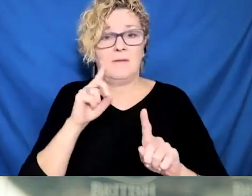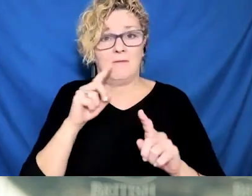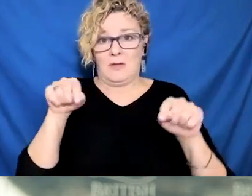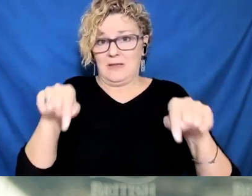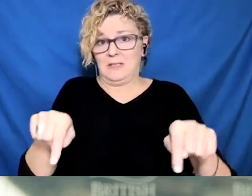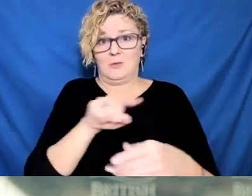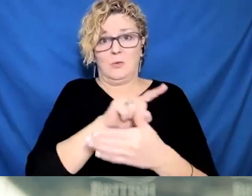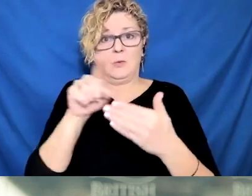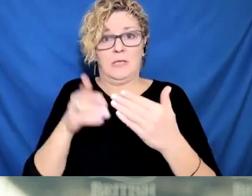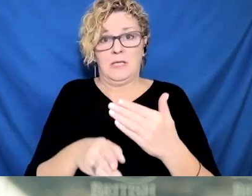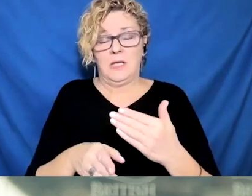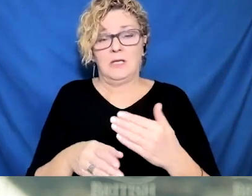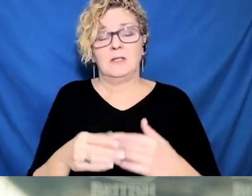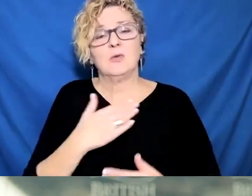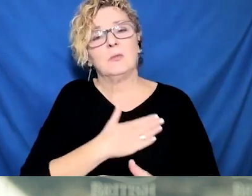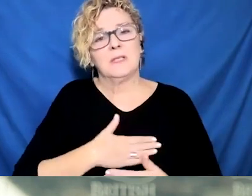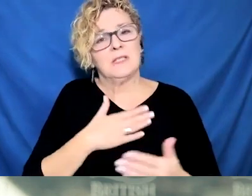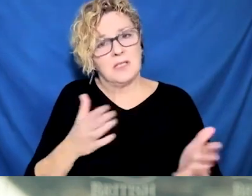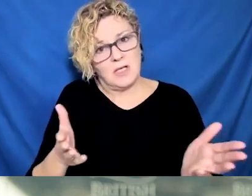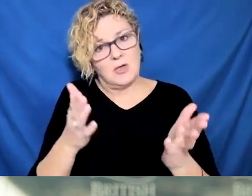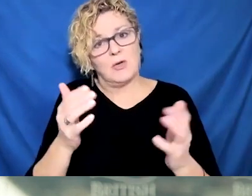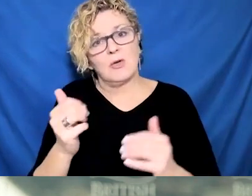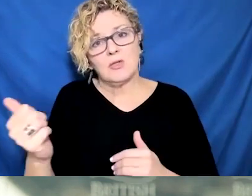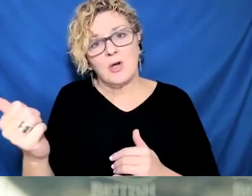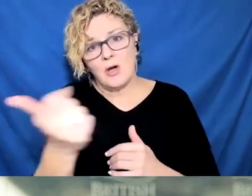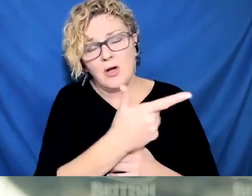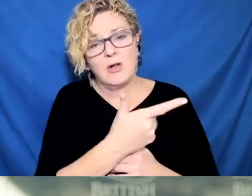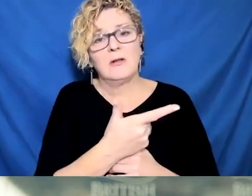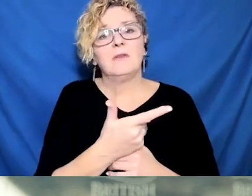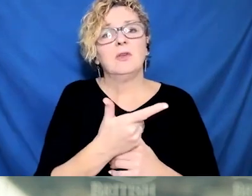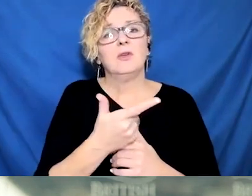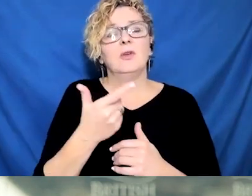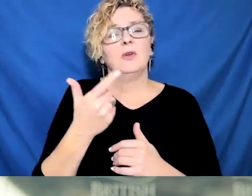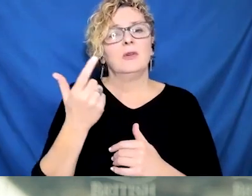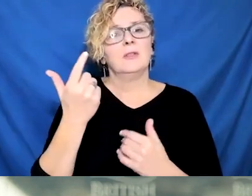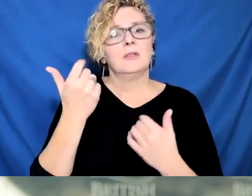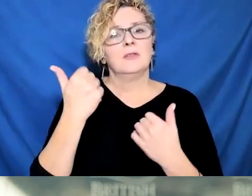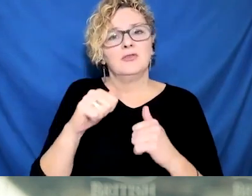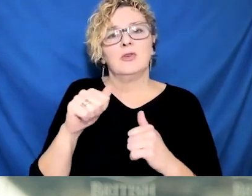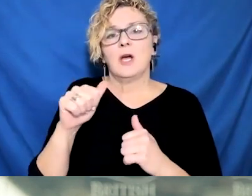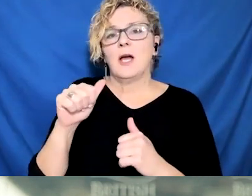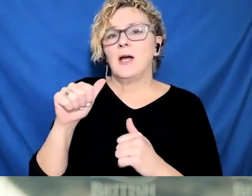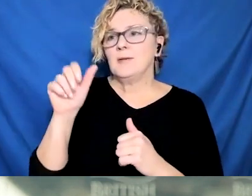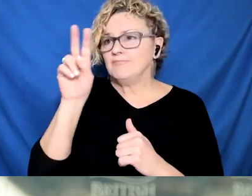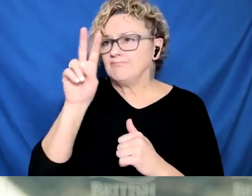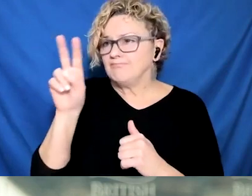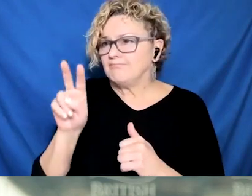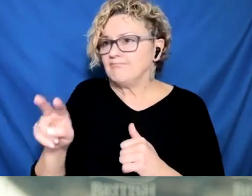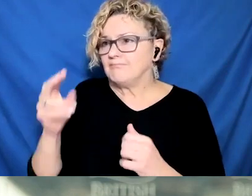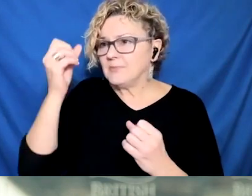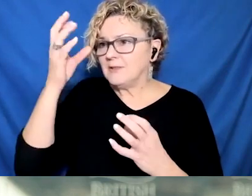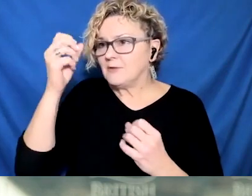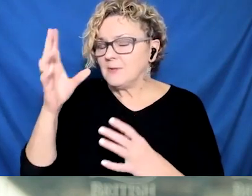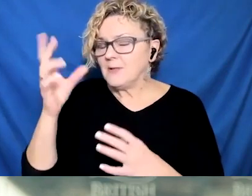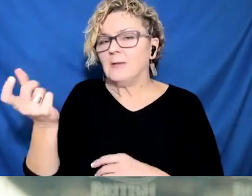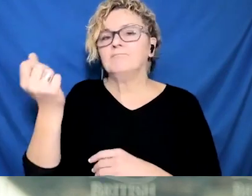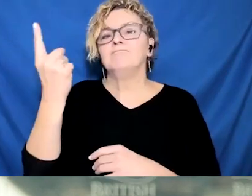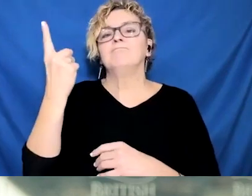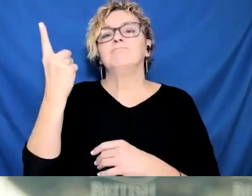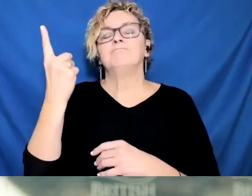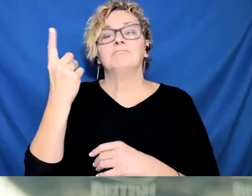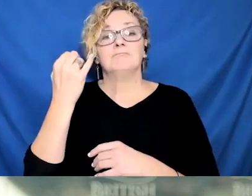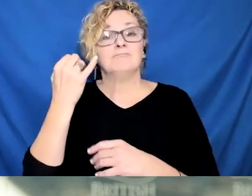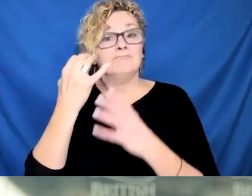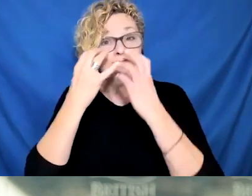as follows. 150,000 to replenish supply at acute healthcare facilities for testing of symptomatic